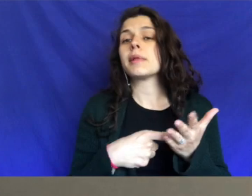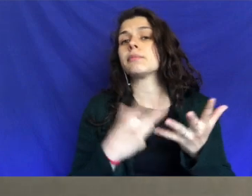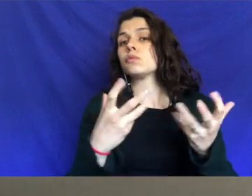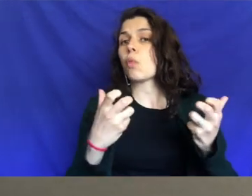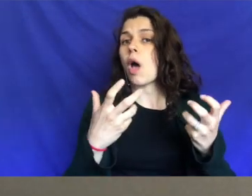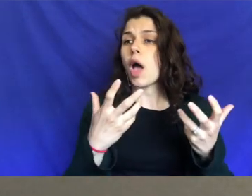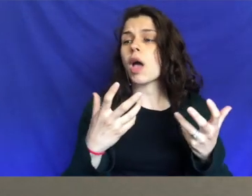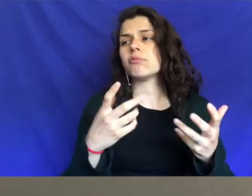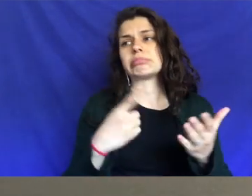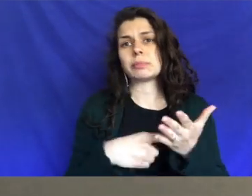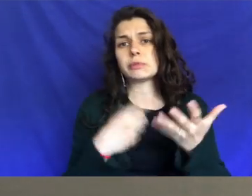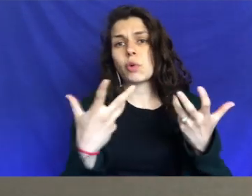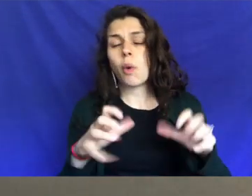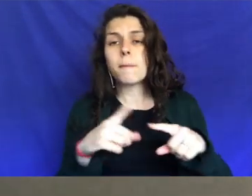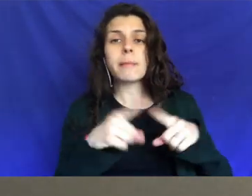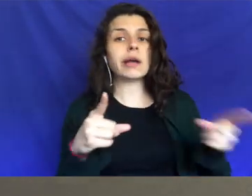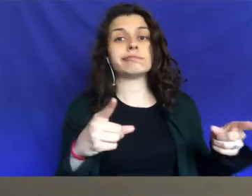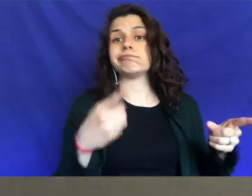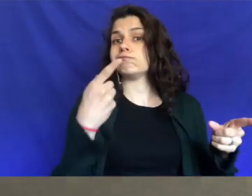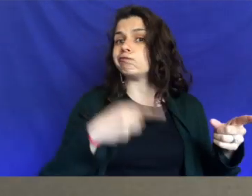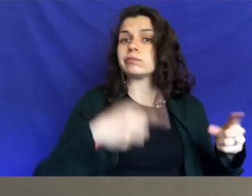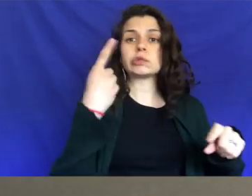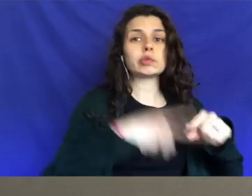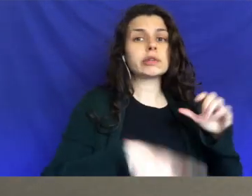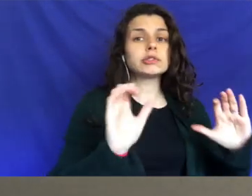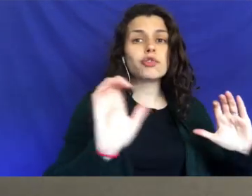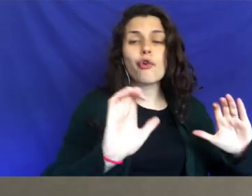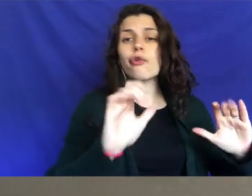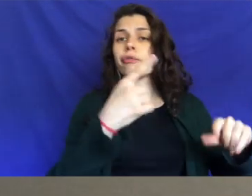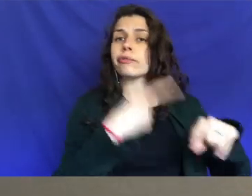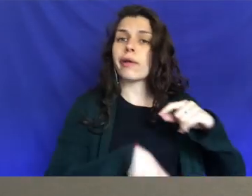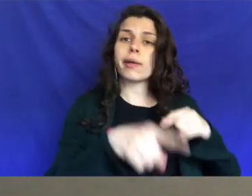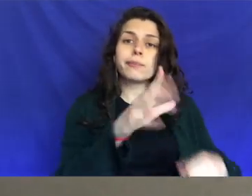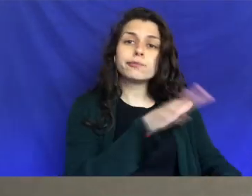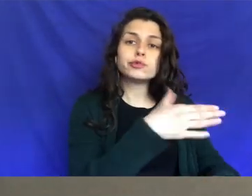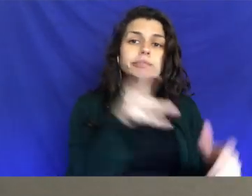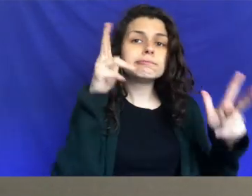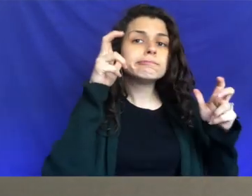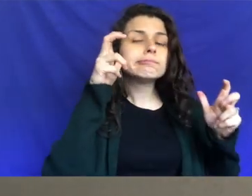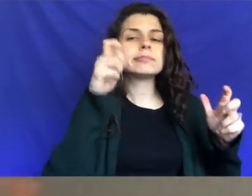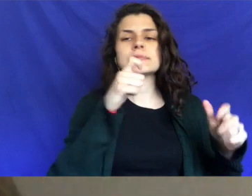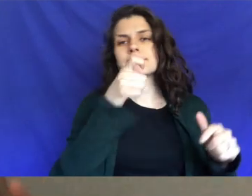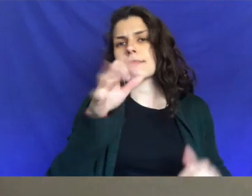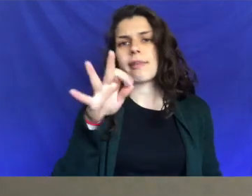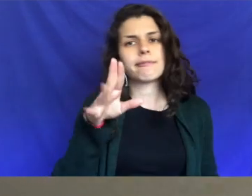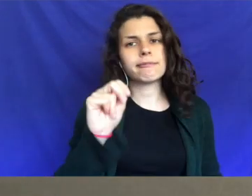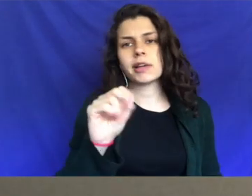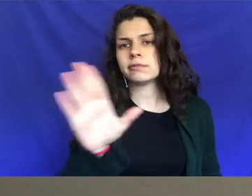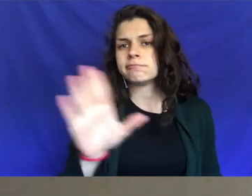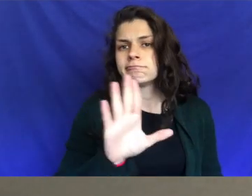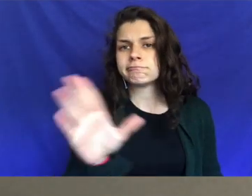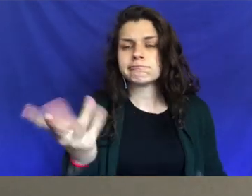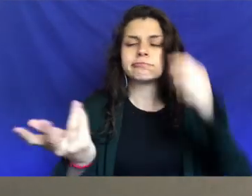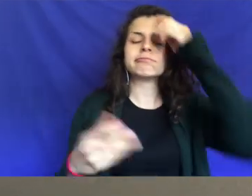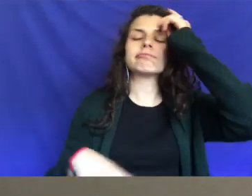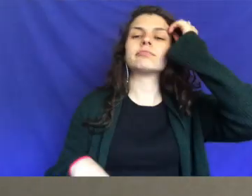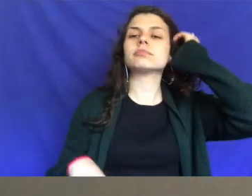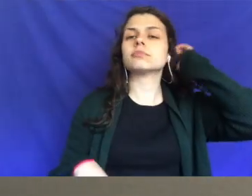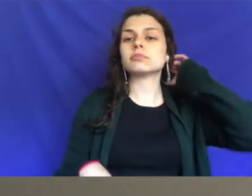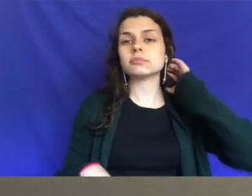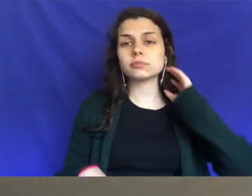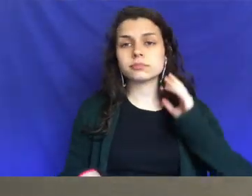liking and enjoying it, but it's when you can't talk, you can't be listening to music. You have to do it and it's not, not fun stuff. Um,